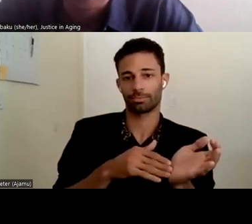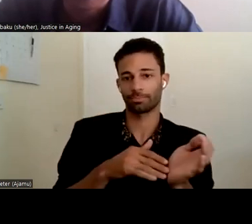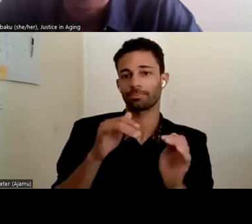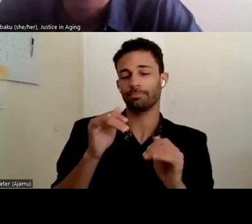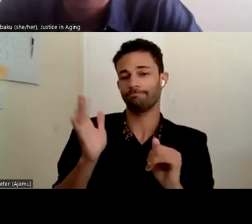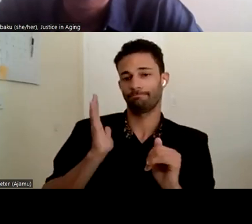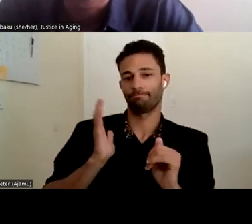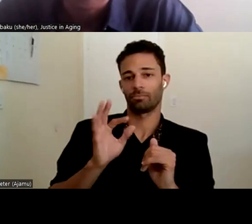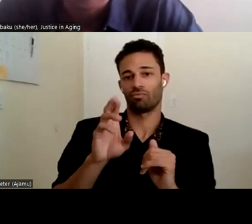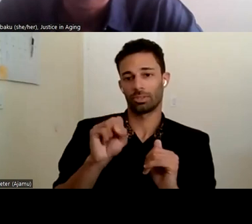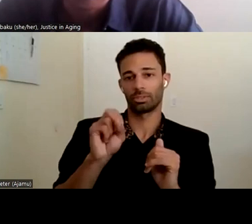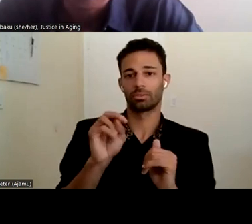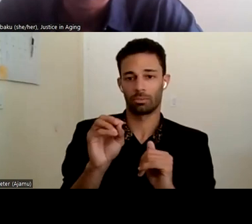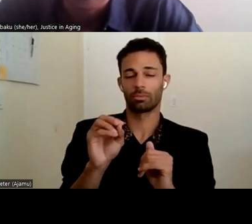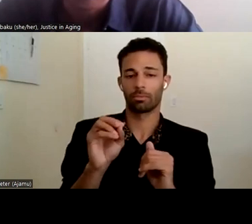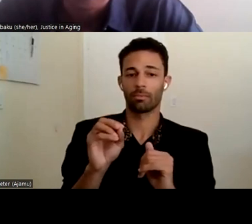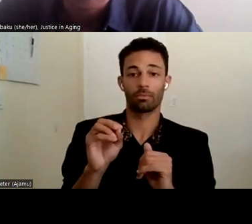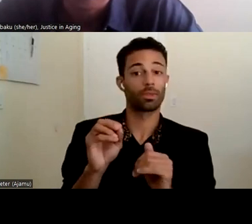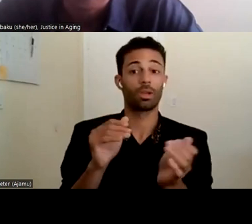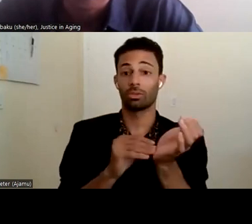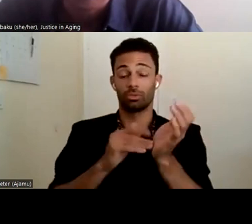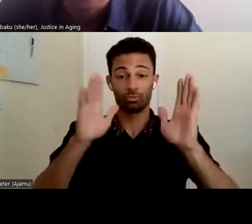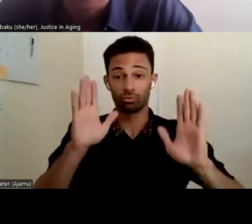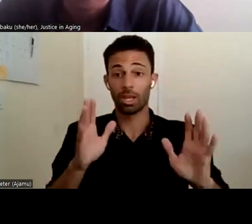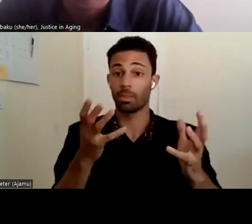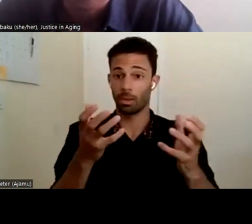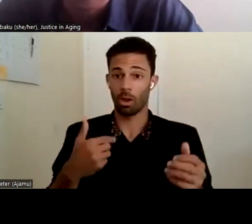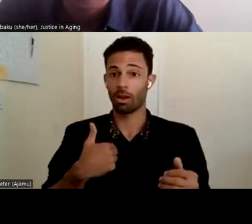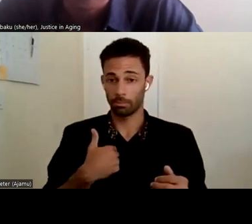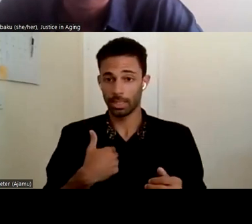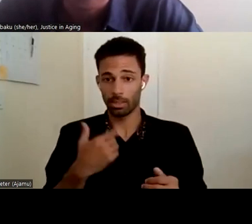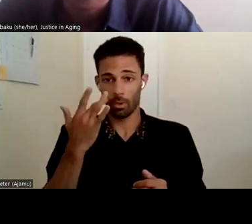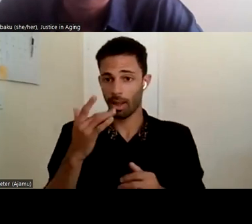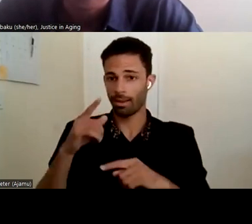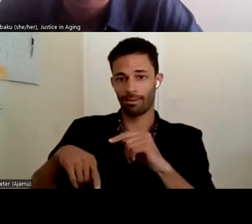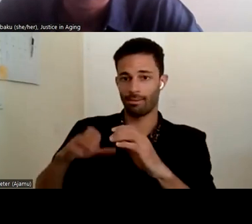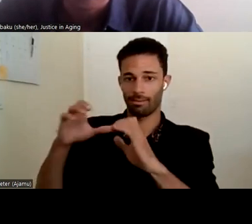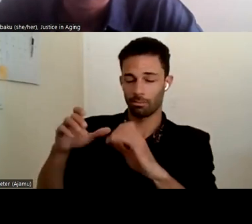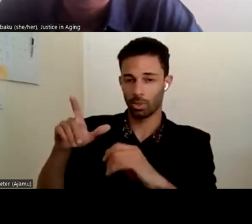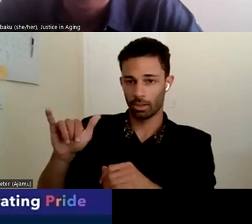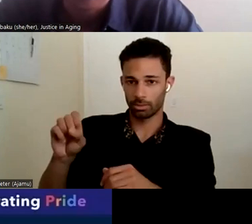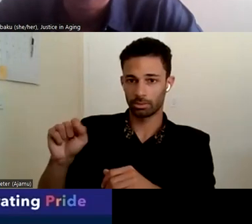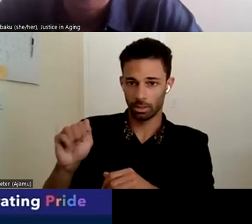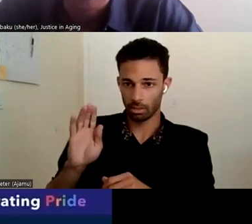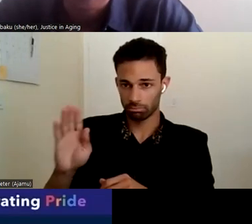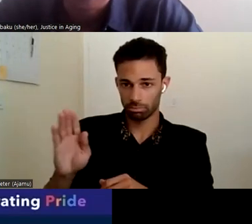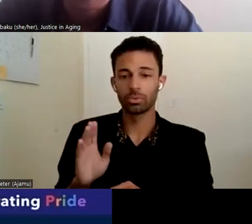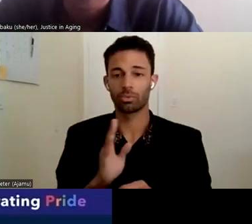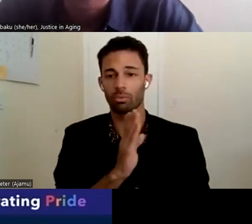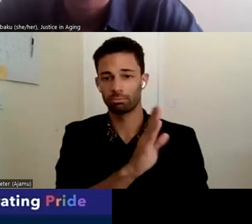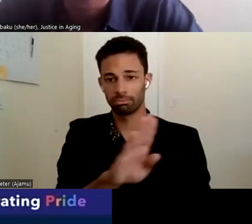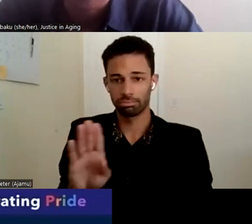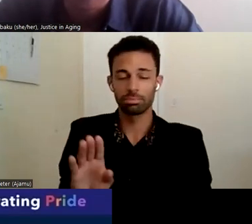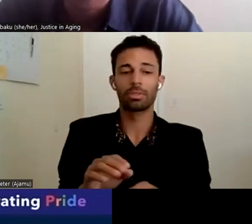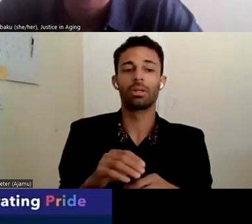and the doctors are really great. Doctors wanted me because they couldn't communicate with Lisa. The problem though, is the doctors were really